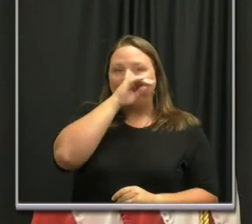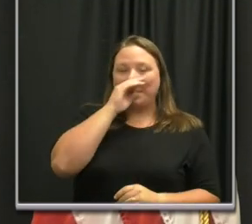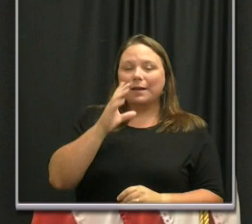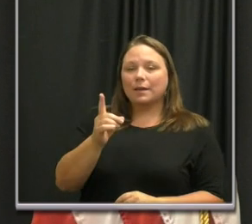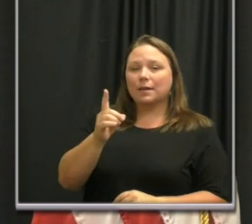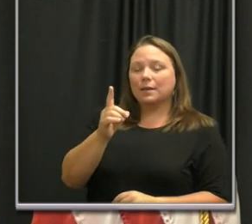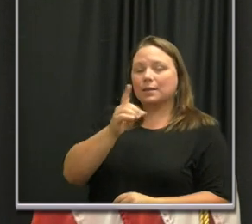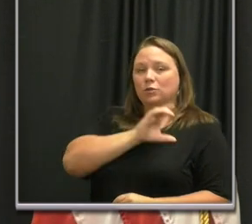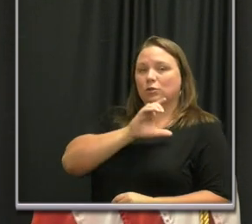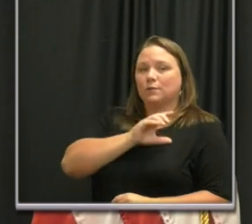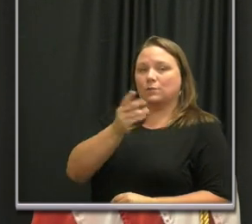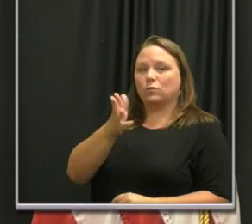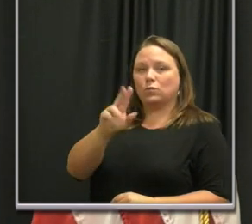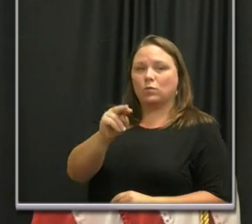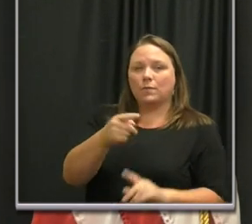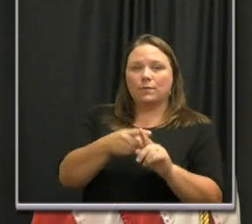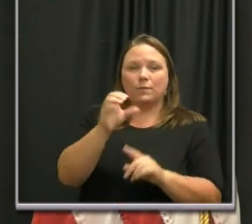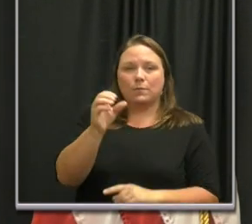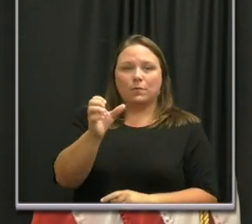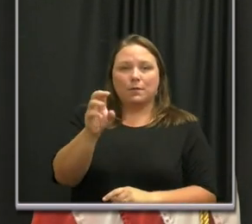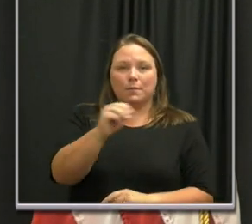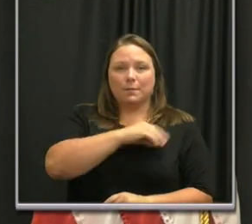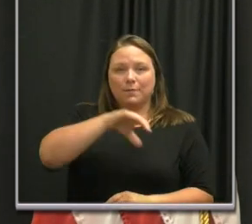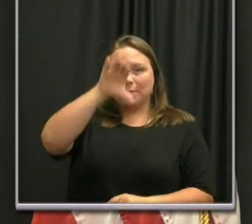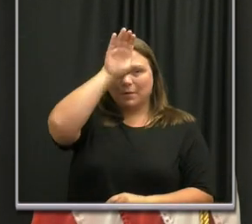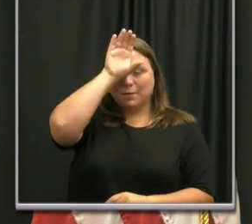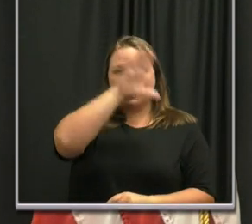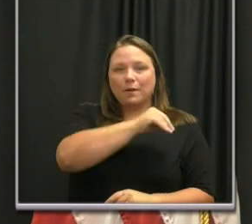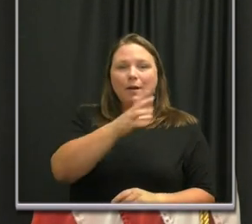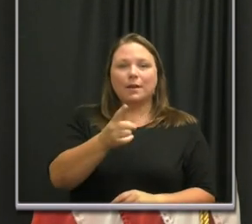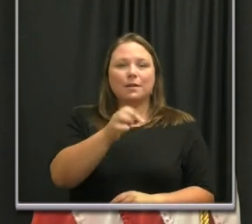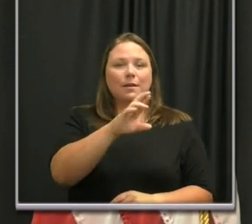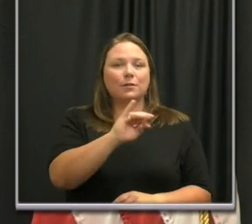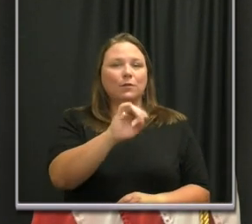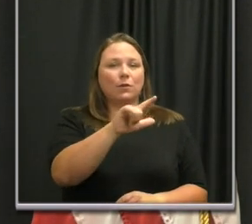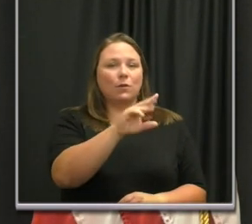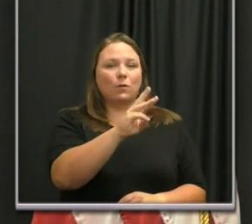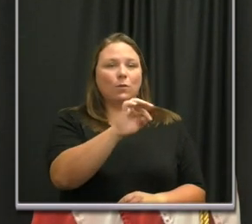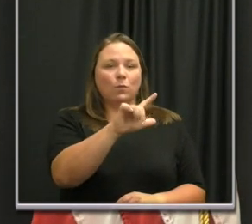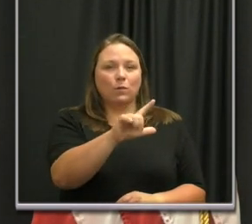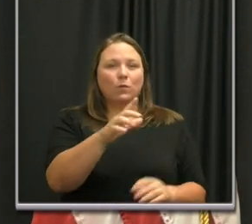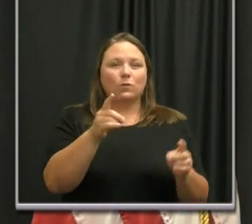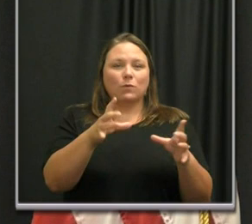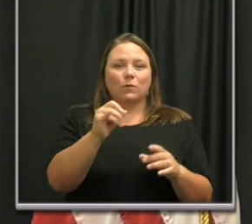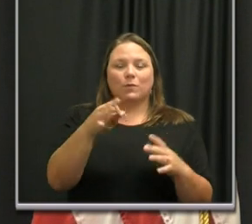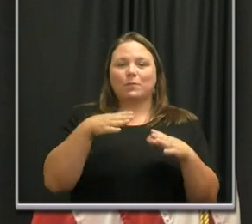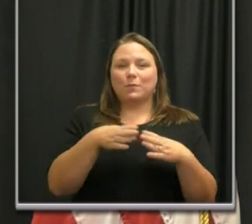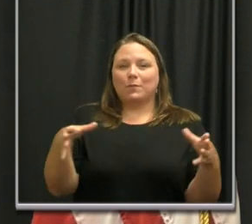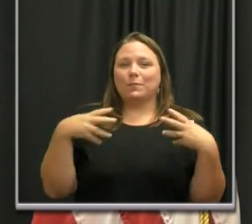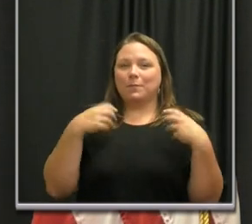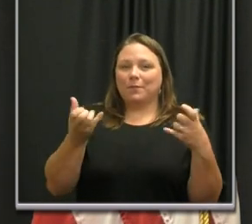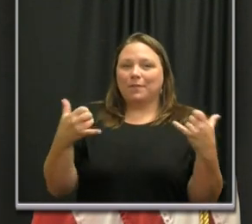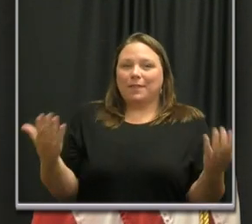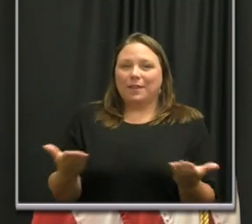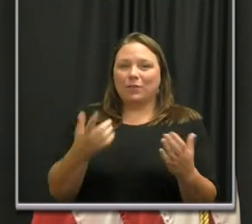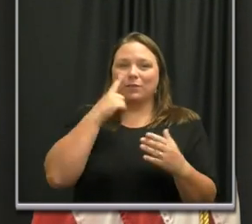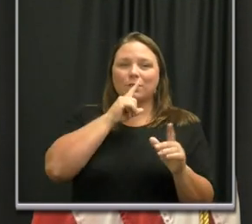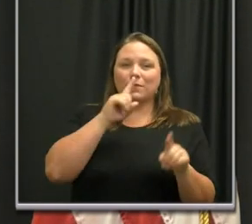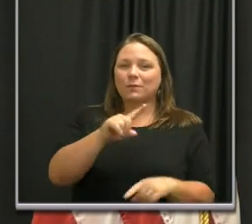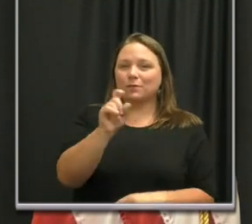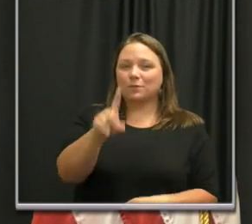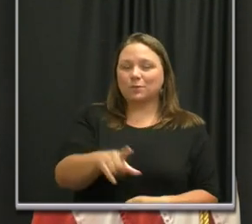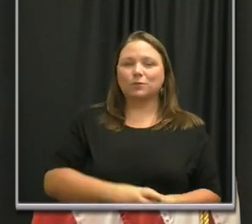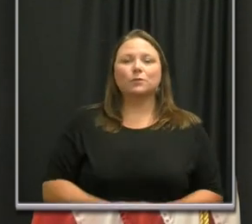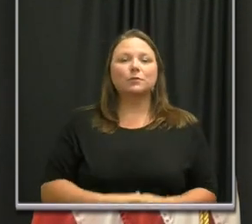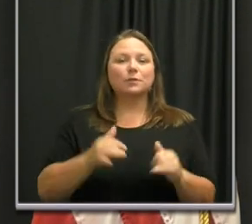Swan of the Office of Emergency Management at Nashville Fire Department and Dr. Michael Caldwell, Director of Public Health, are here to help answer your questions.